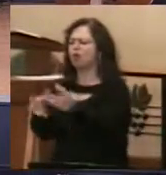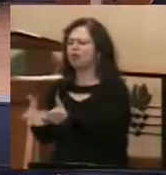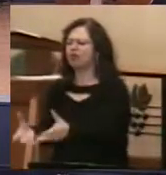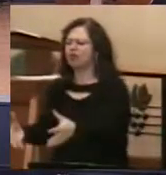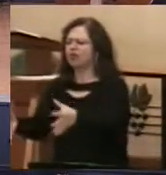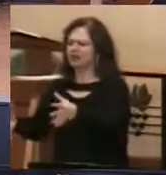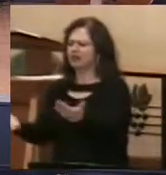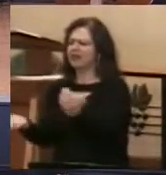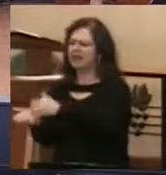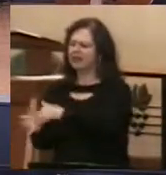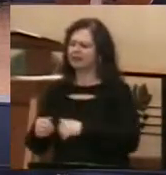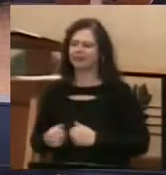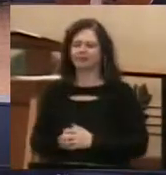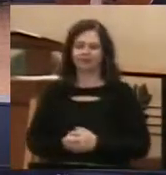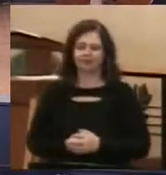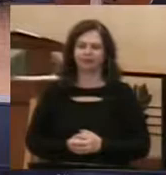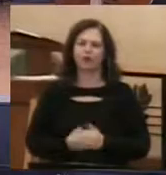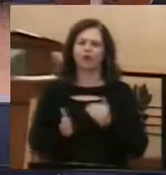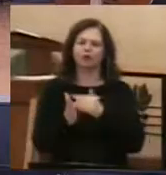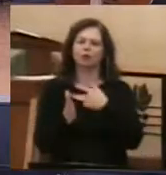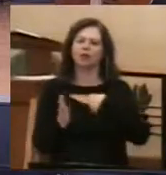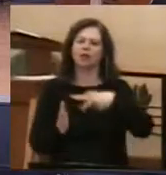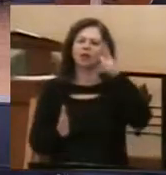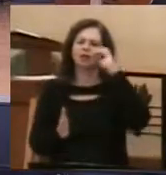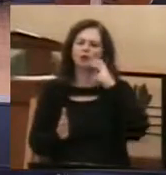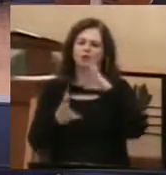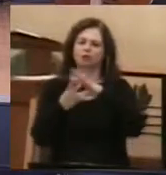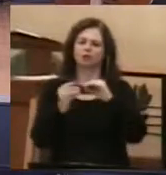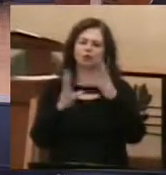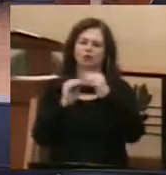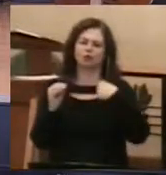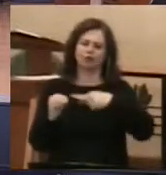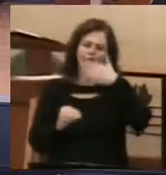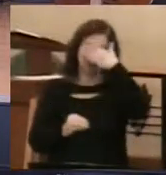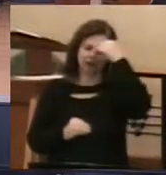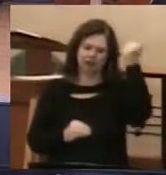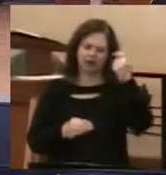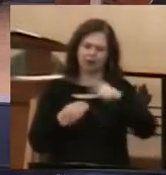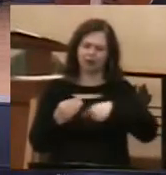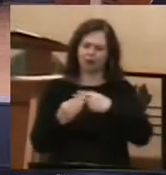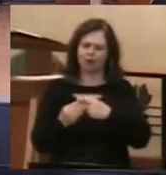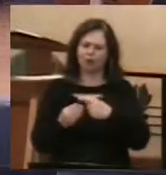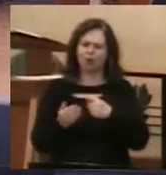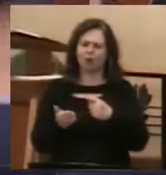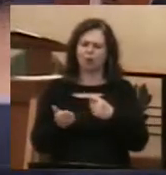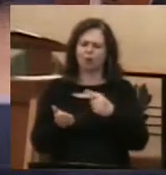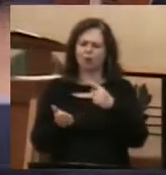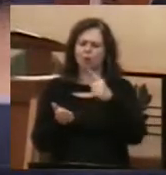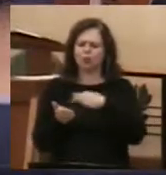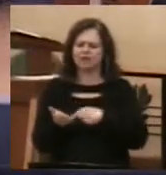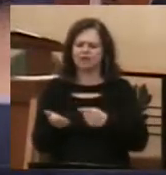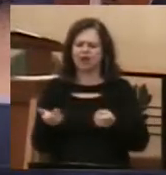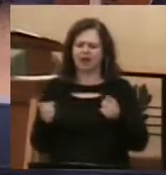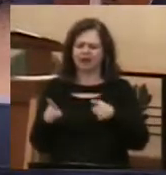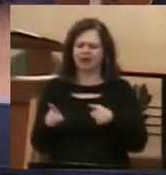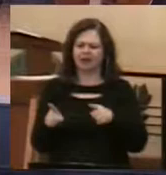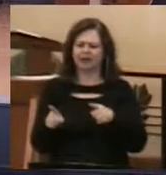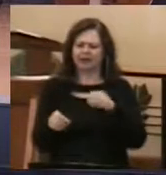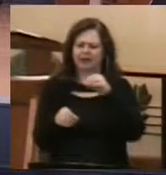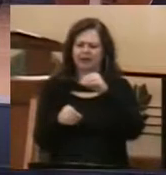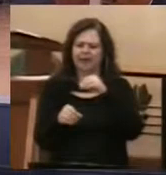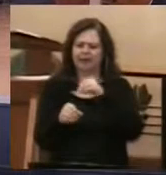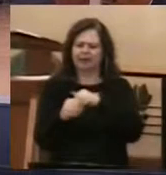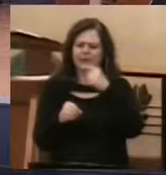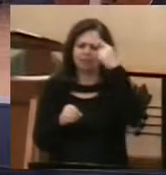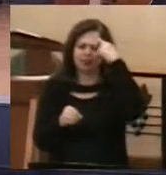Oftentimes, when we hear these stories, we forget about the context and the mindset of the disciples in this